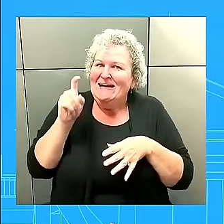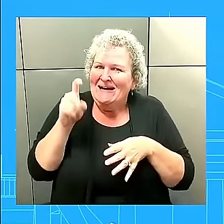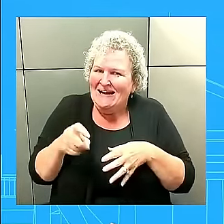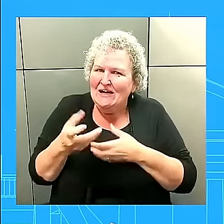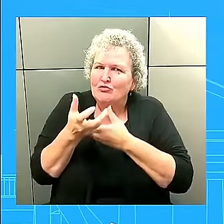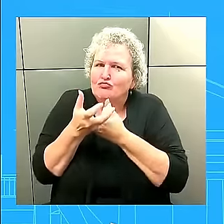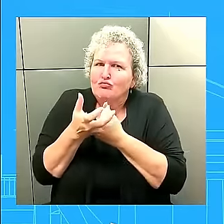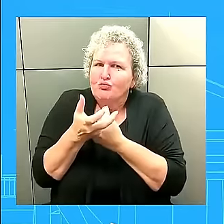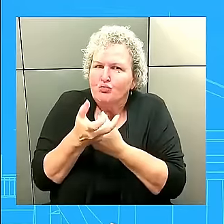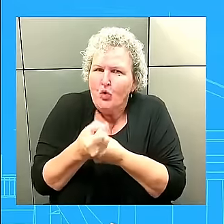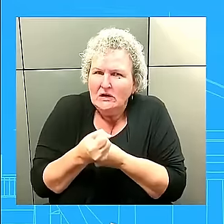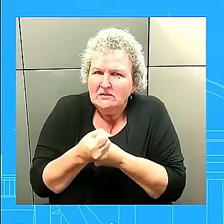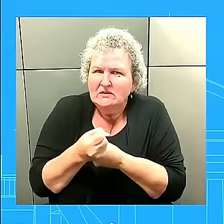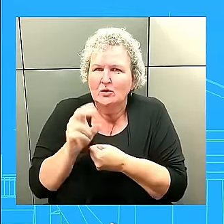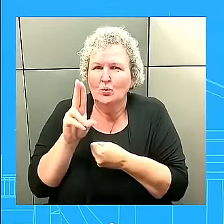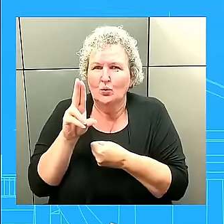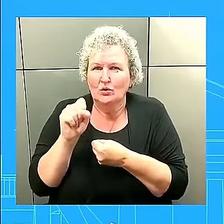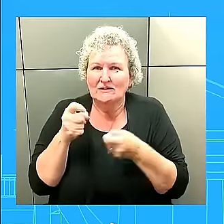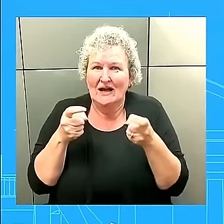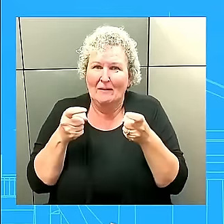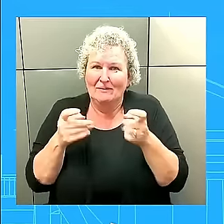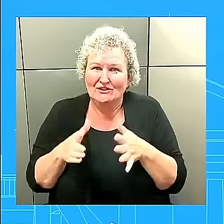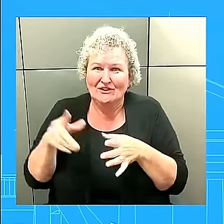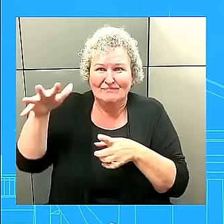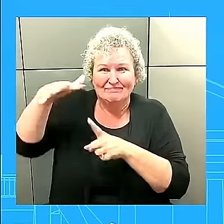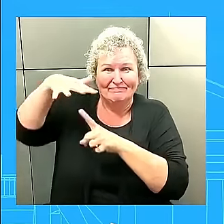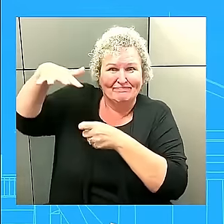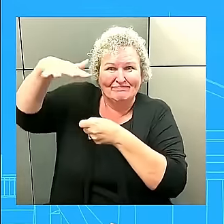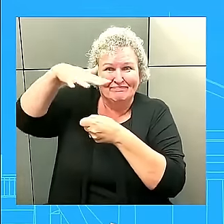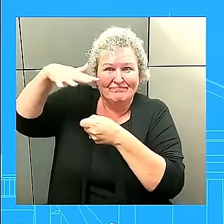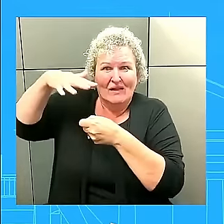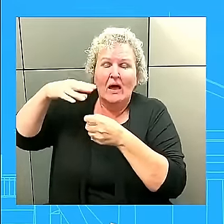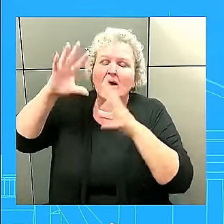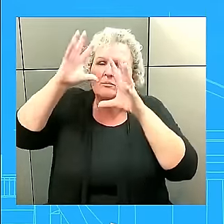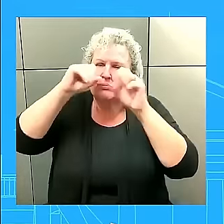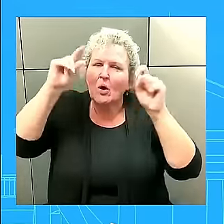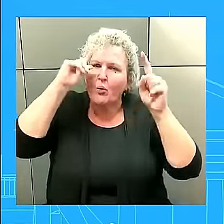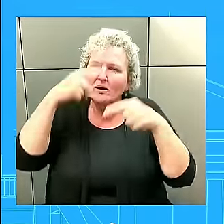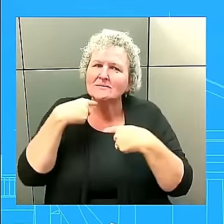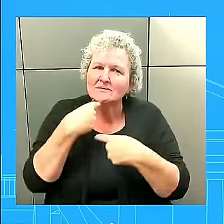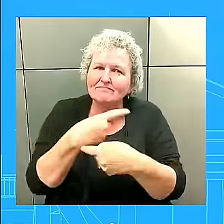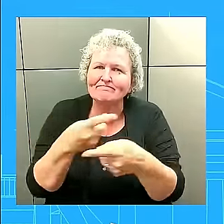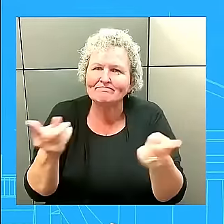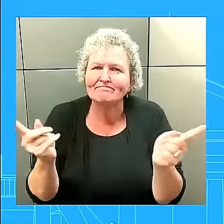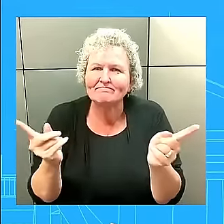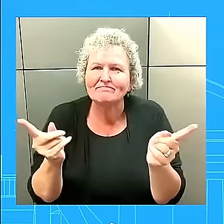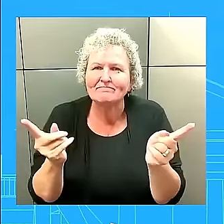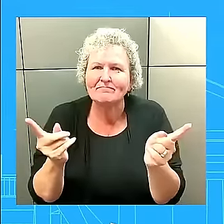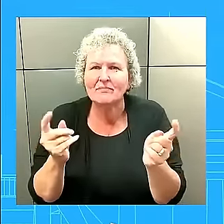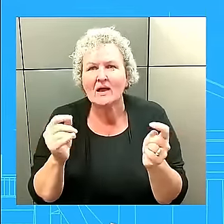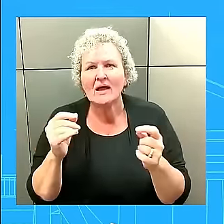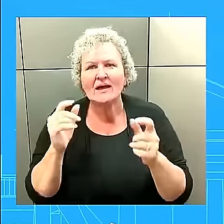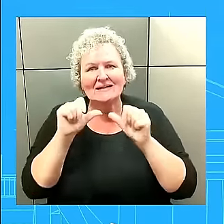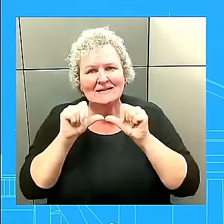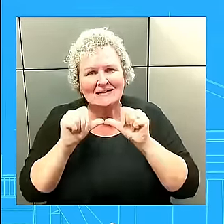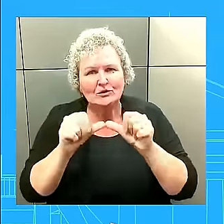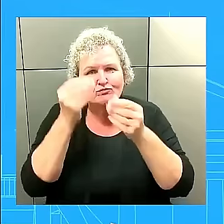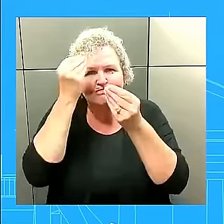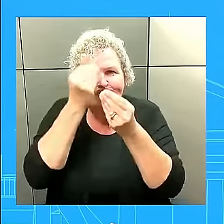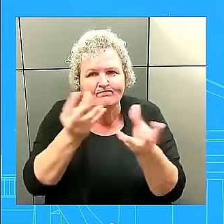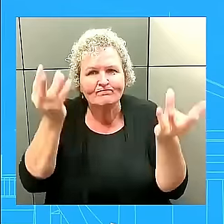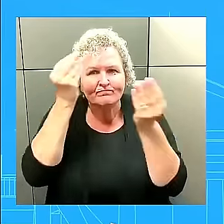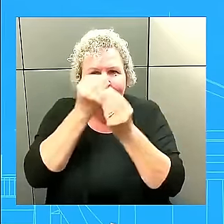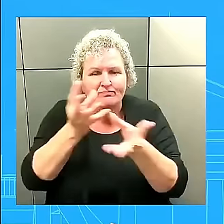the president is going to continue to say, uh, and, uh, and also continue to lay out the stakes, what's at stakes. Okay. Thanks, everybody.